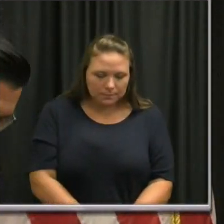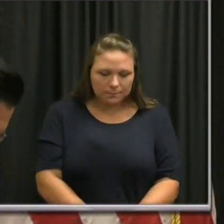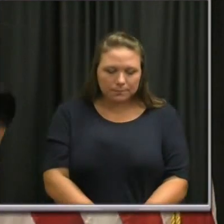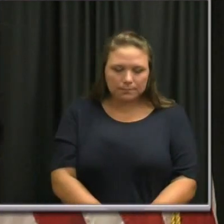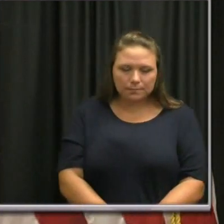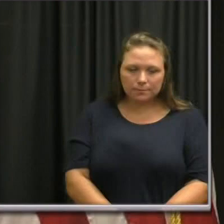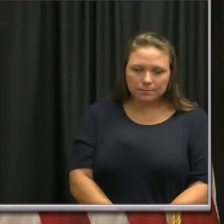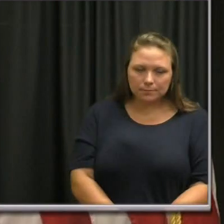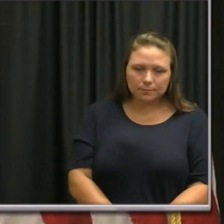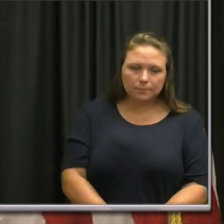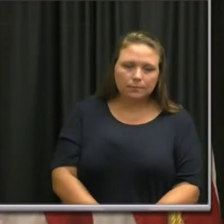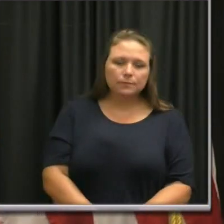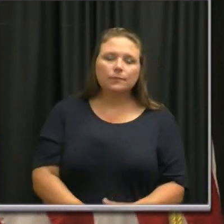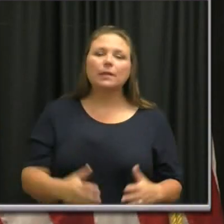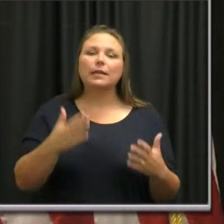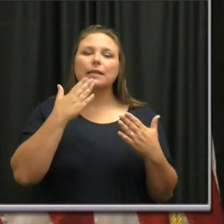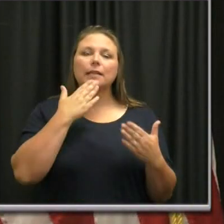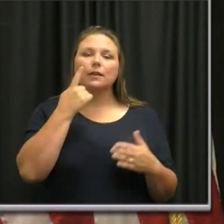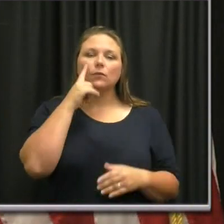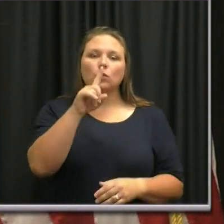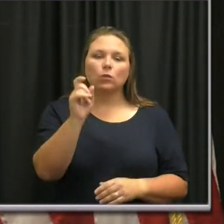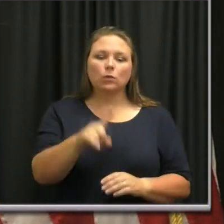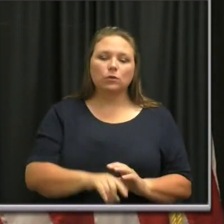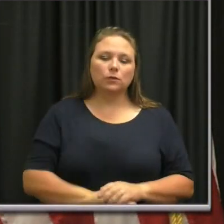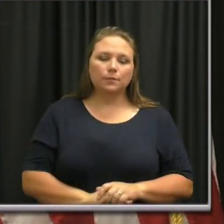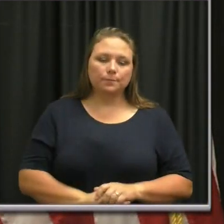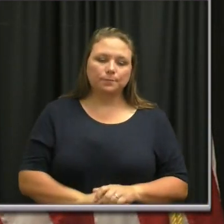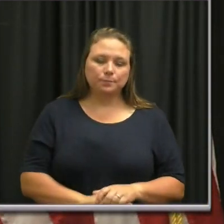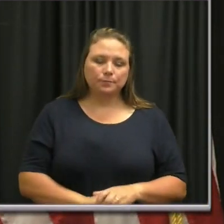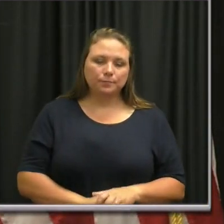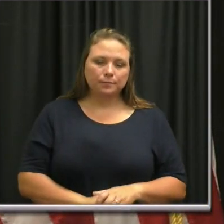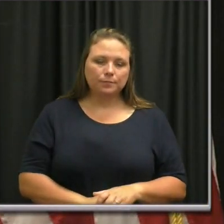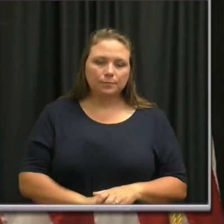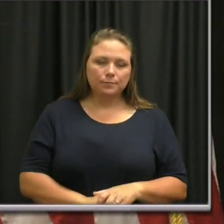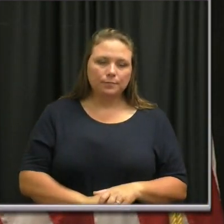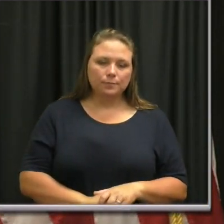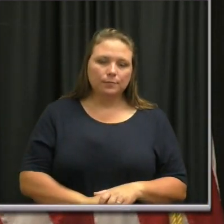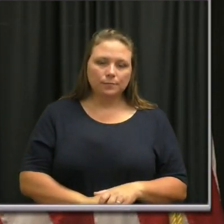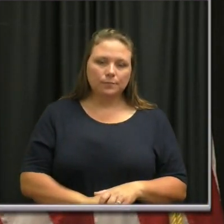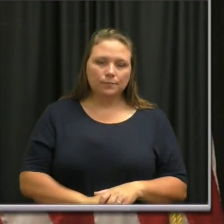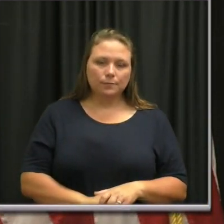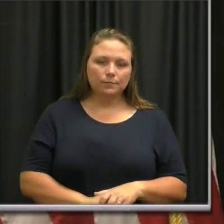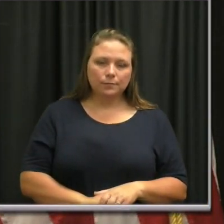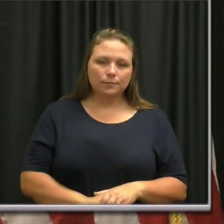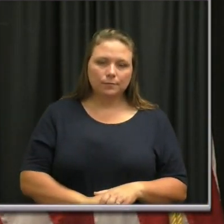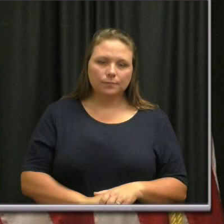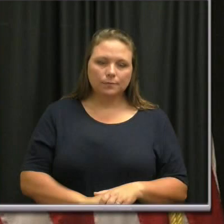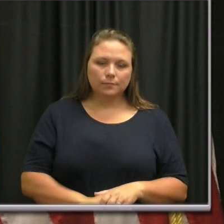Well, um, thank you Dennis for that question. Um, and it's, um,